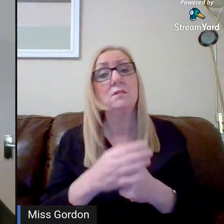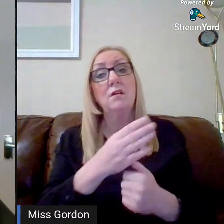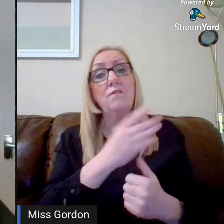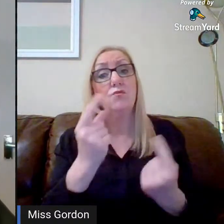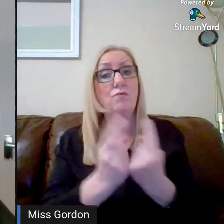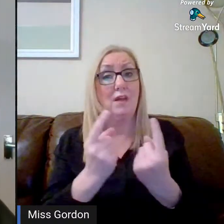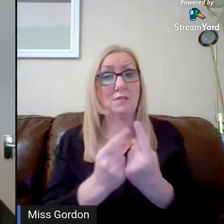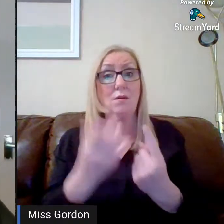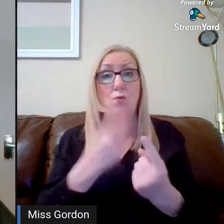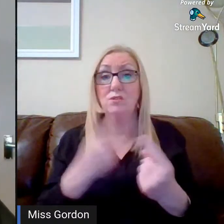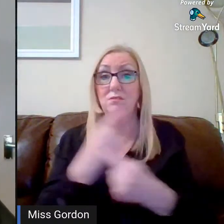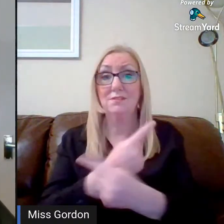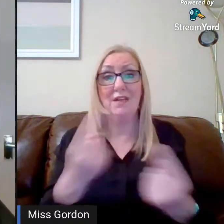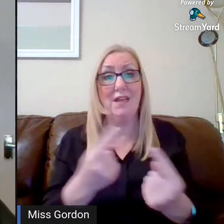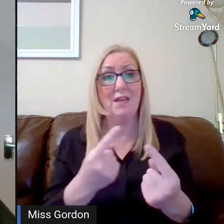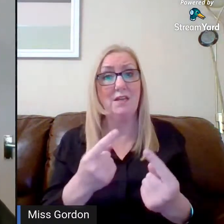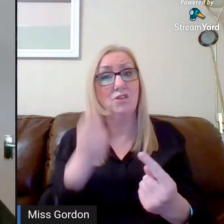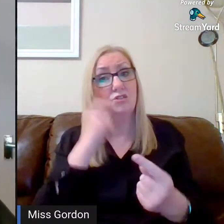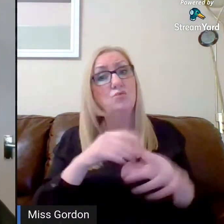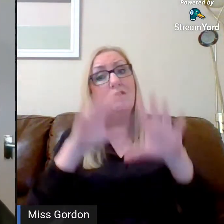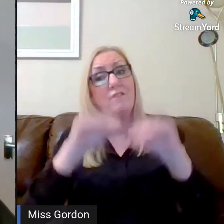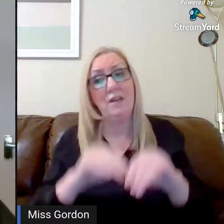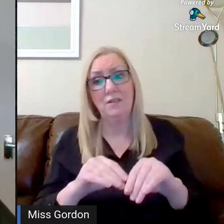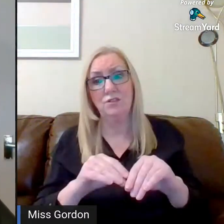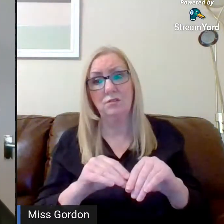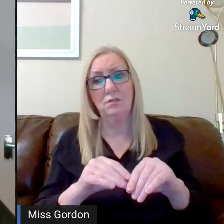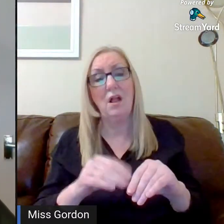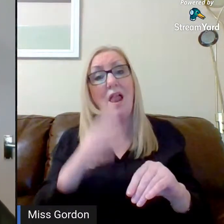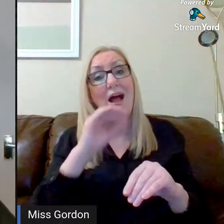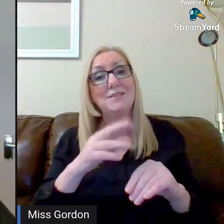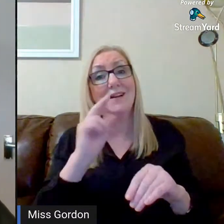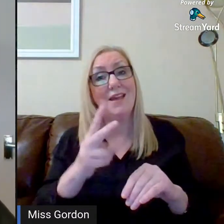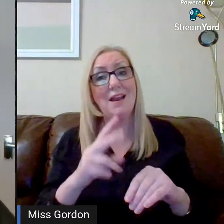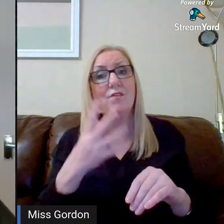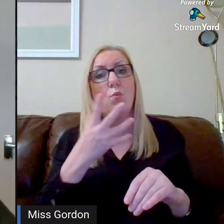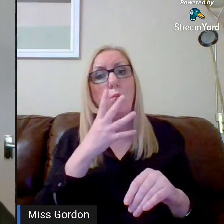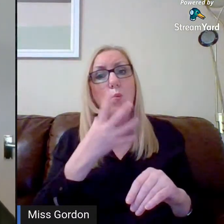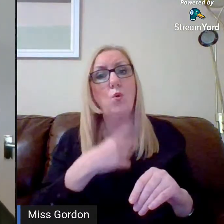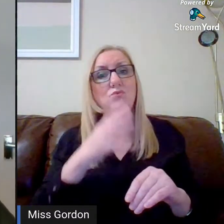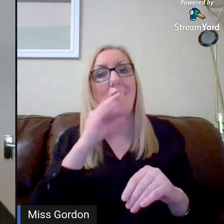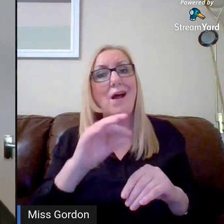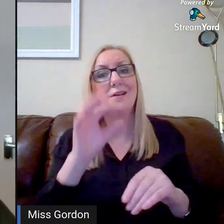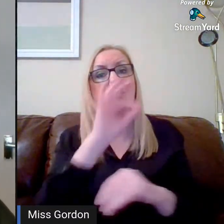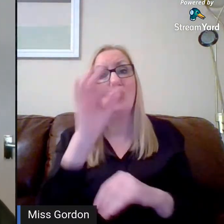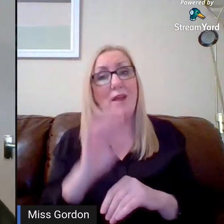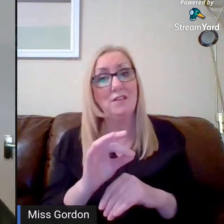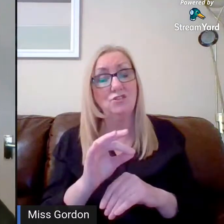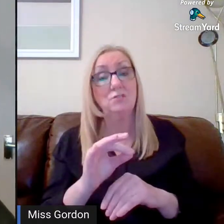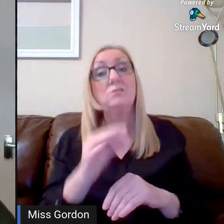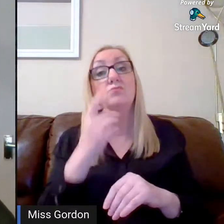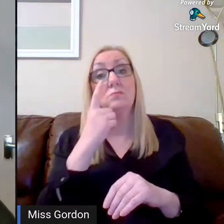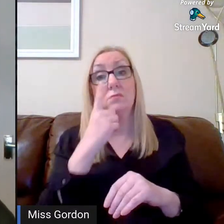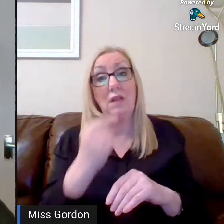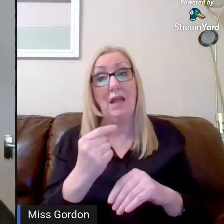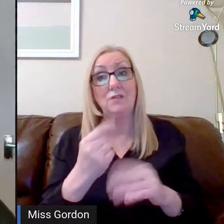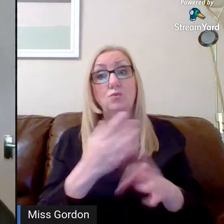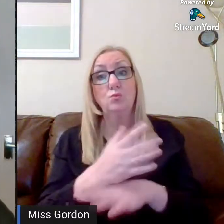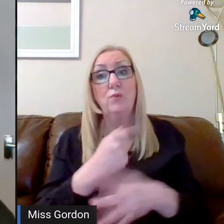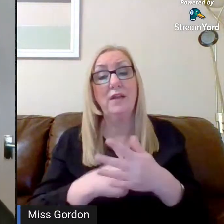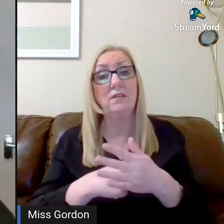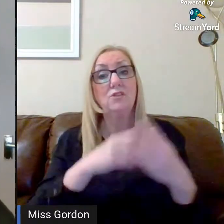just to finish things off. I'll ask you again, if you want to ask any questions, you can do so in the chat